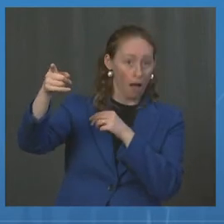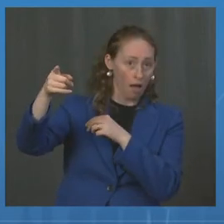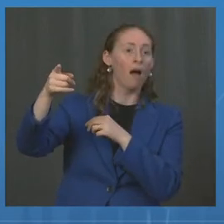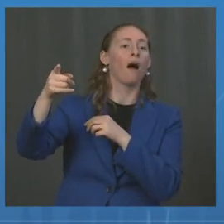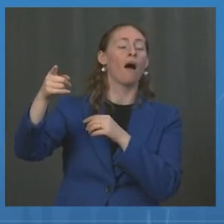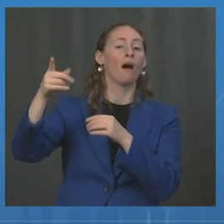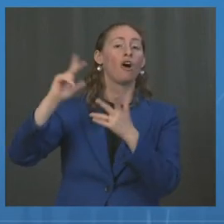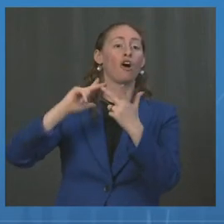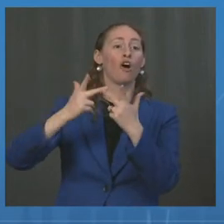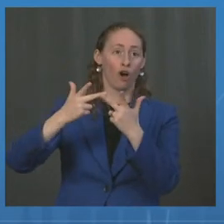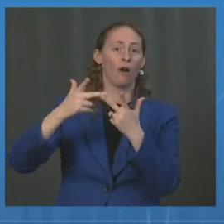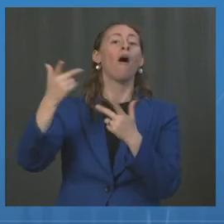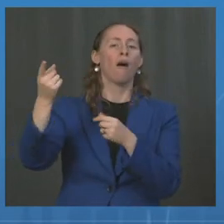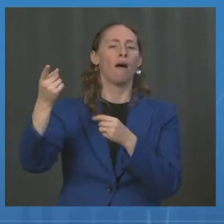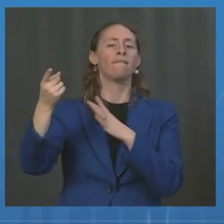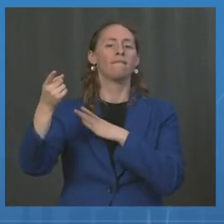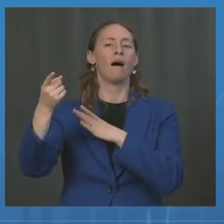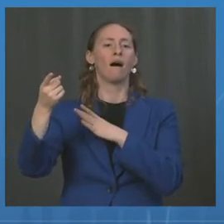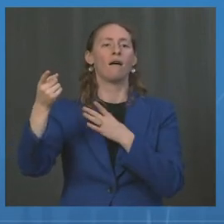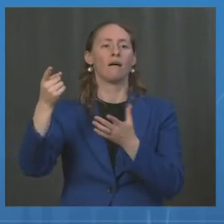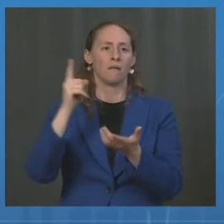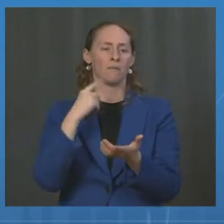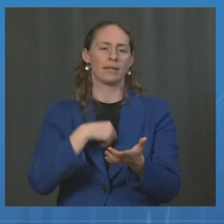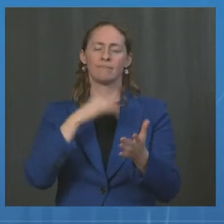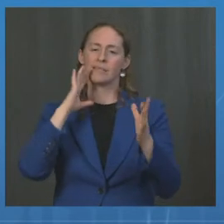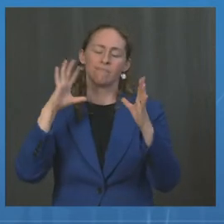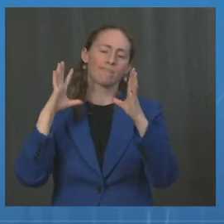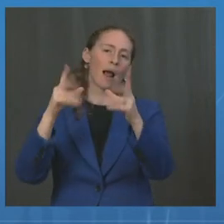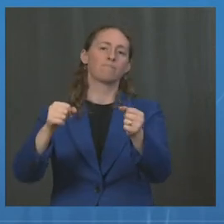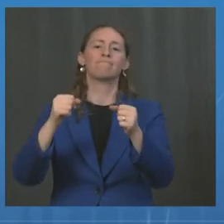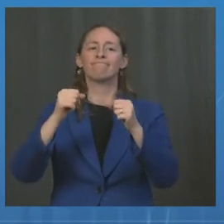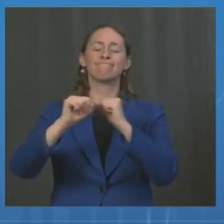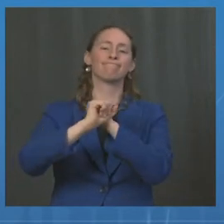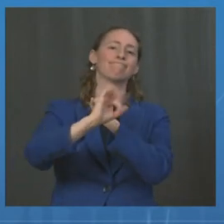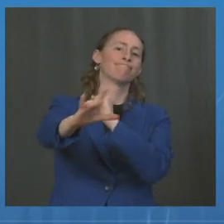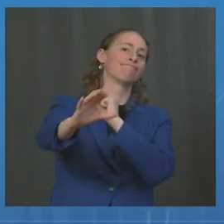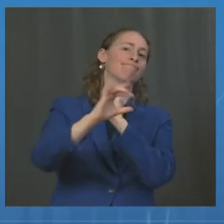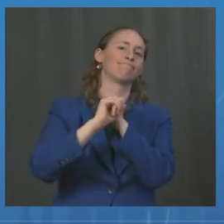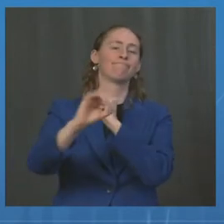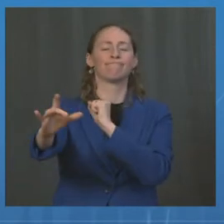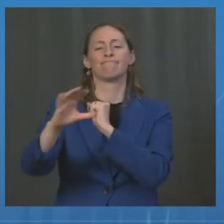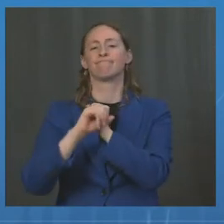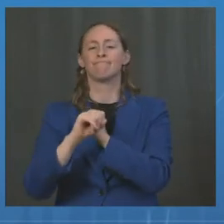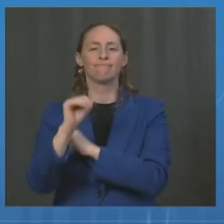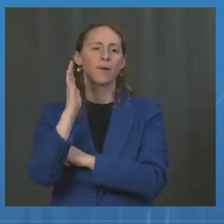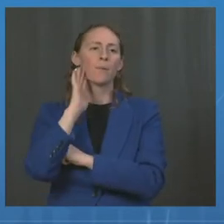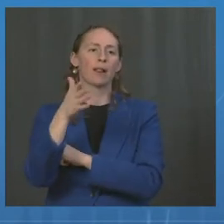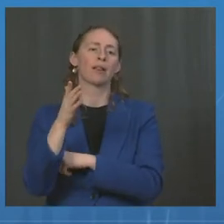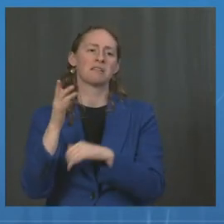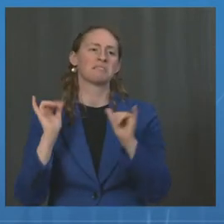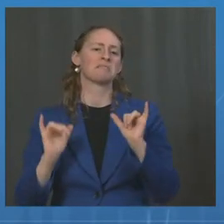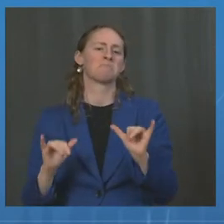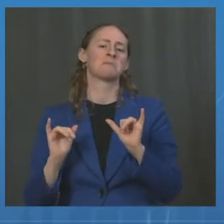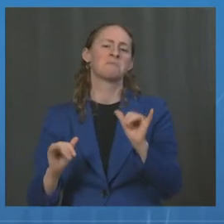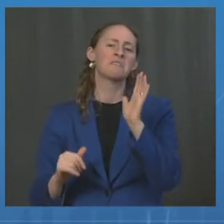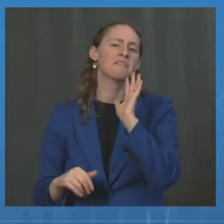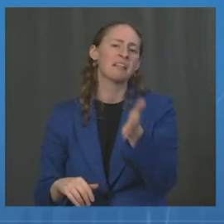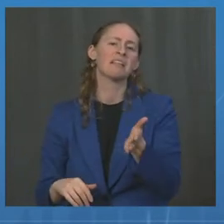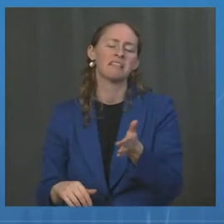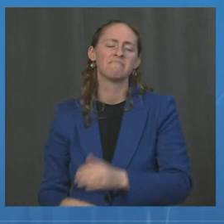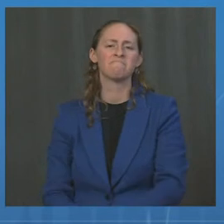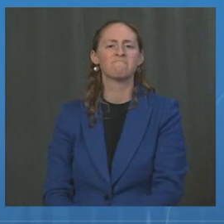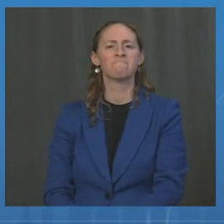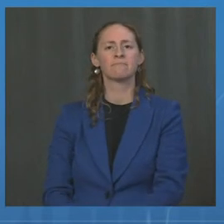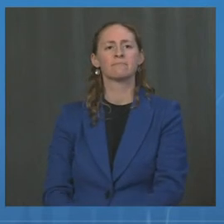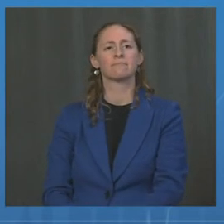that same intensity of operations and coordination and partnership will be applied to the booster campaign. Next